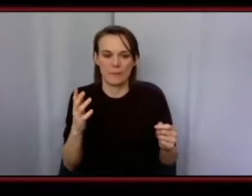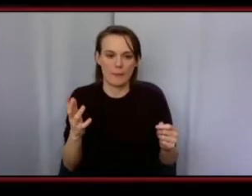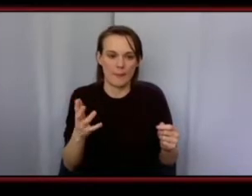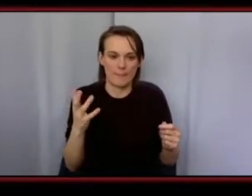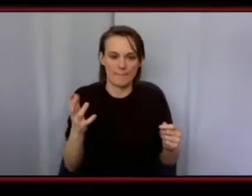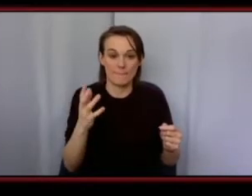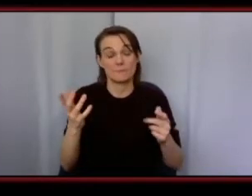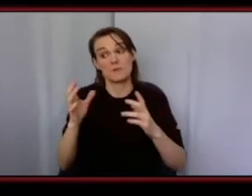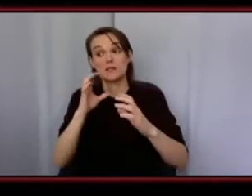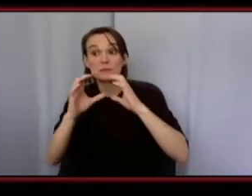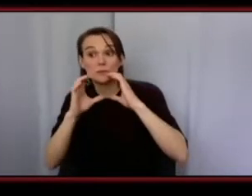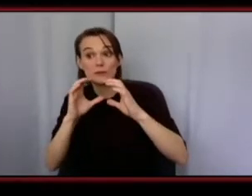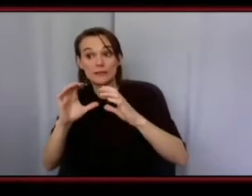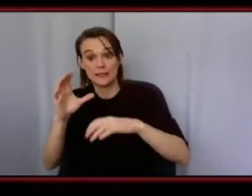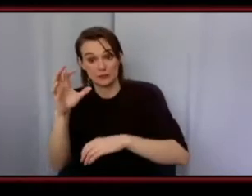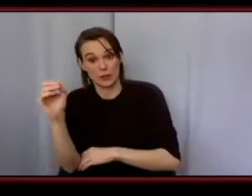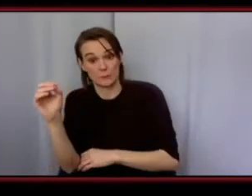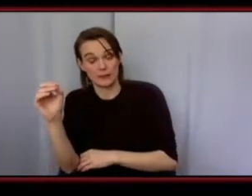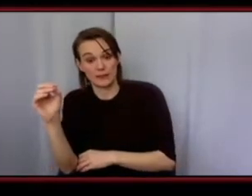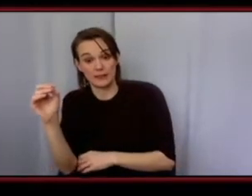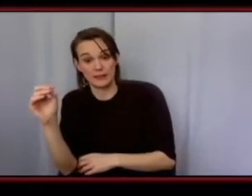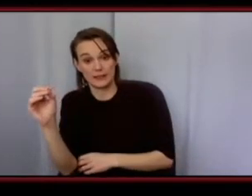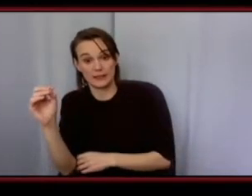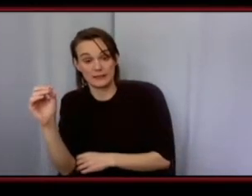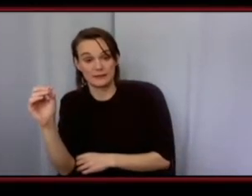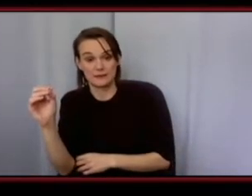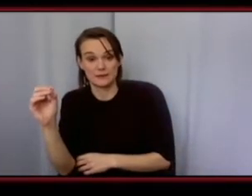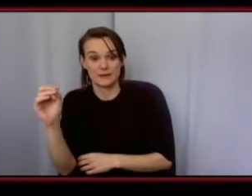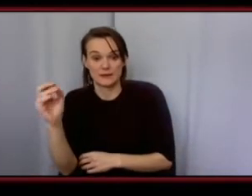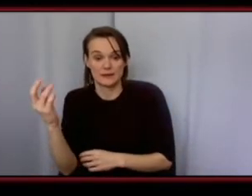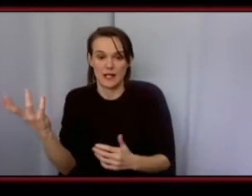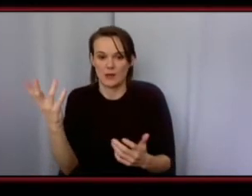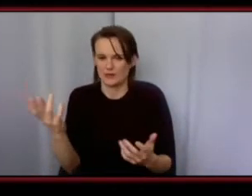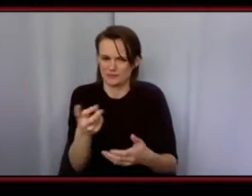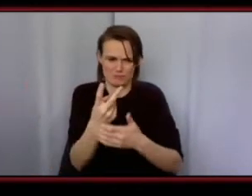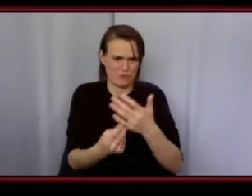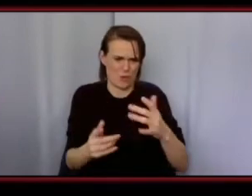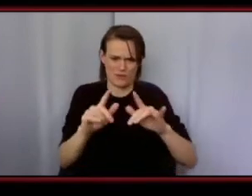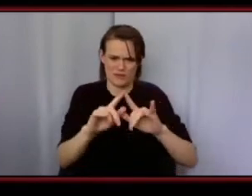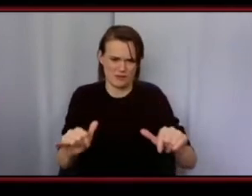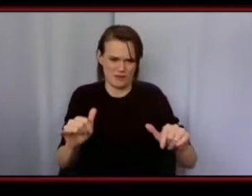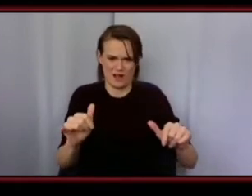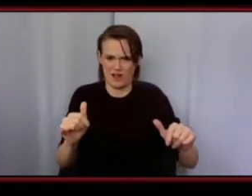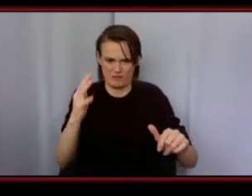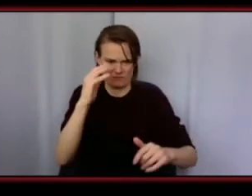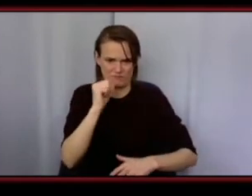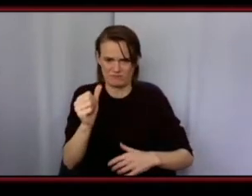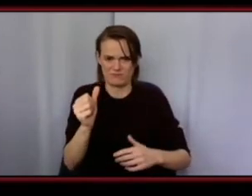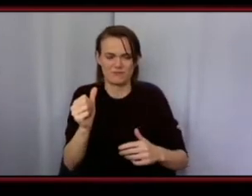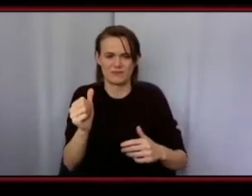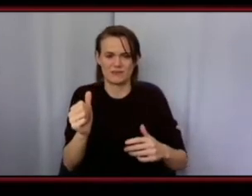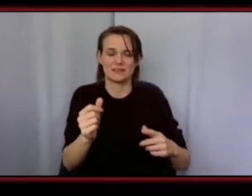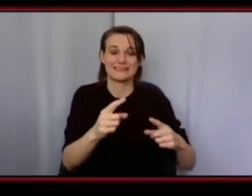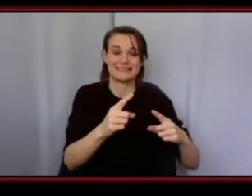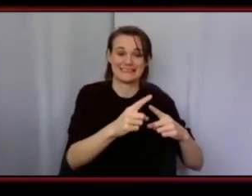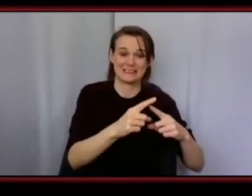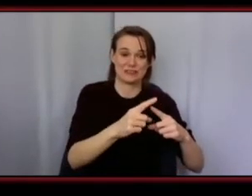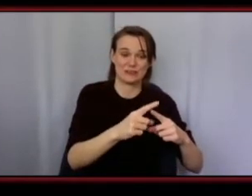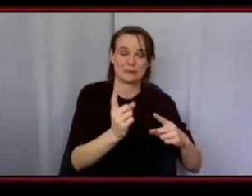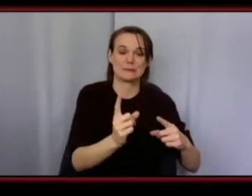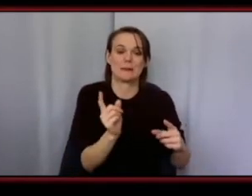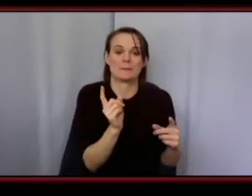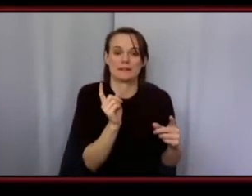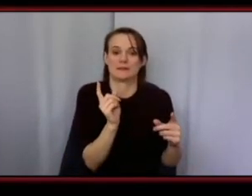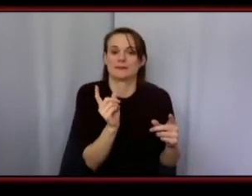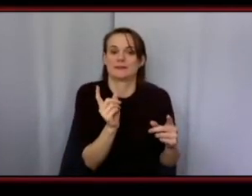communications company i'll say i'll say do i would say do both simultaneously and have like the the t-shirts like maybe get a small run